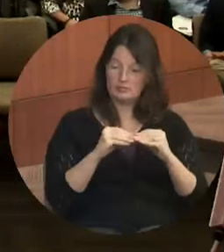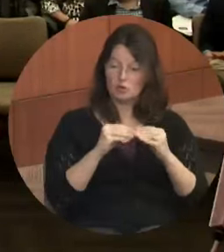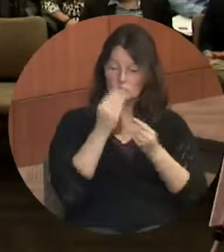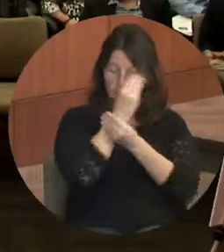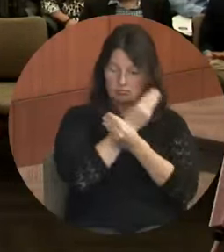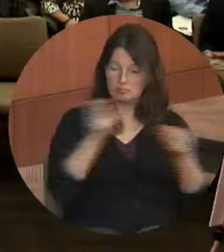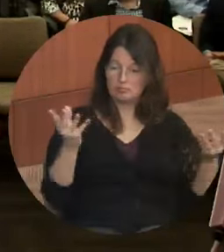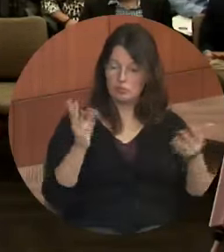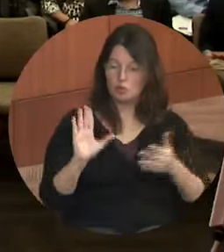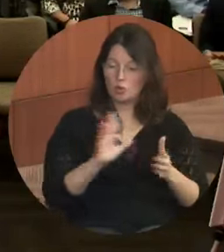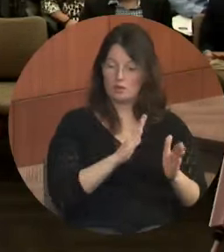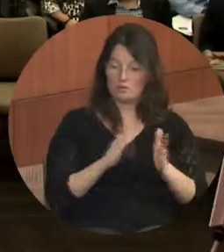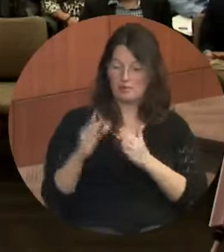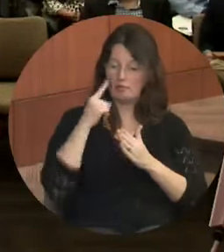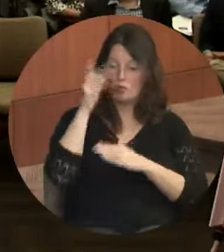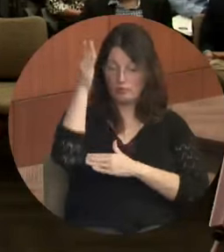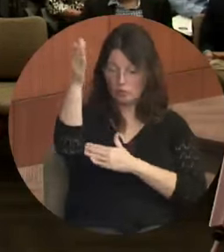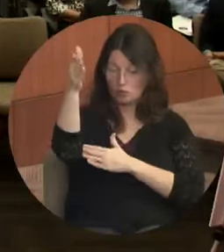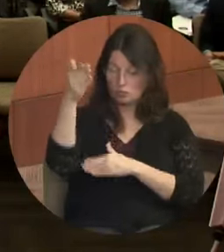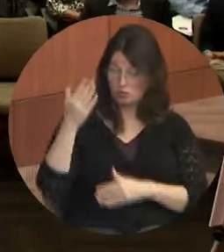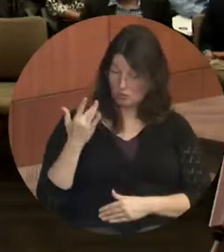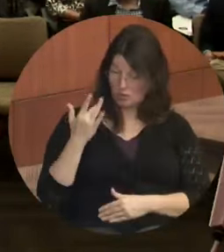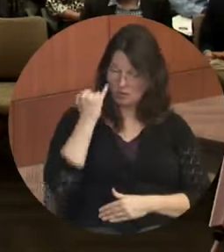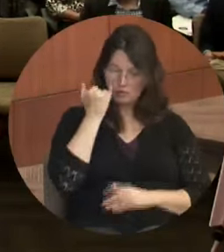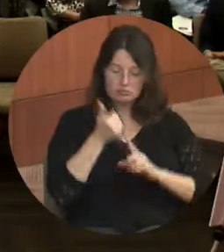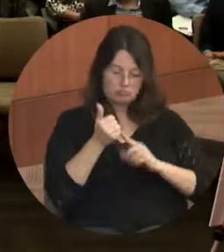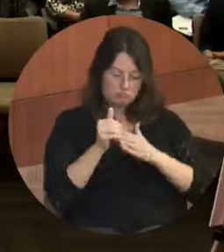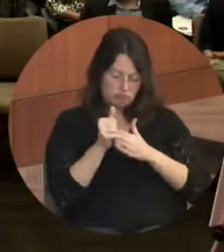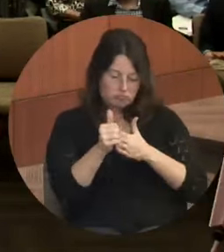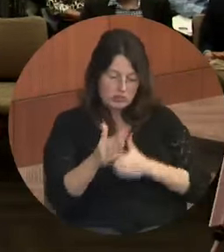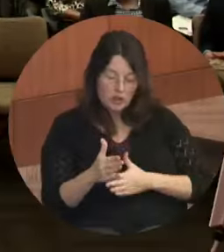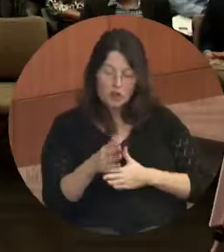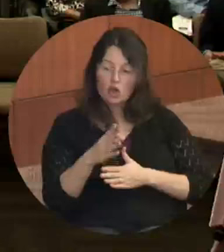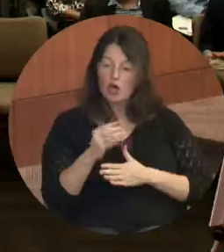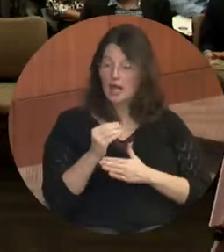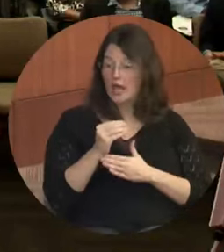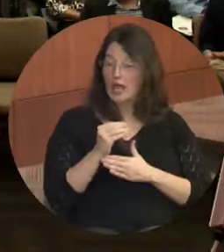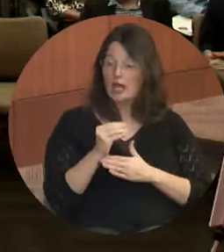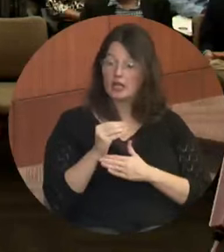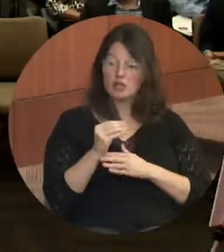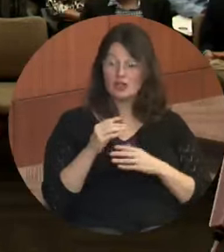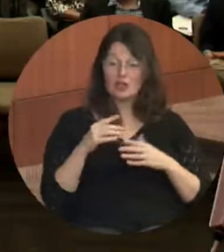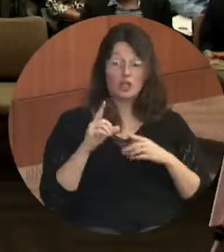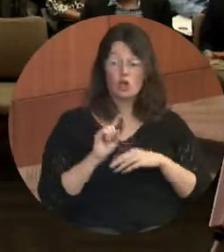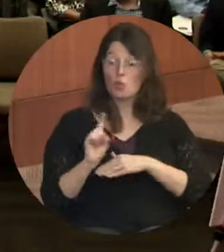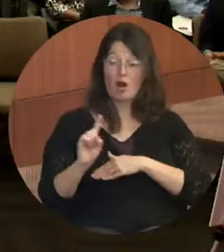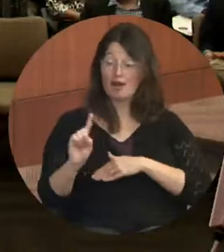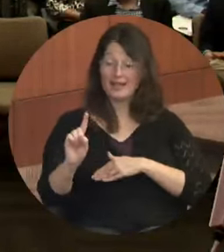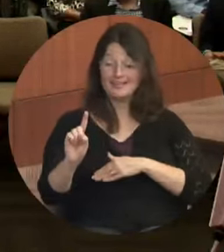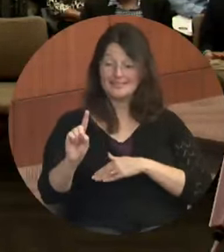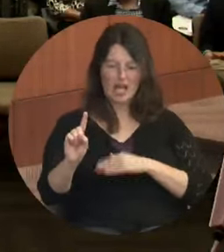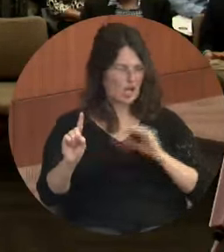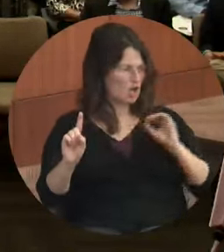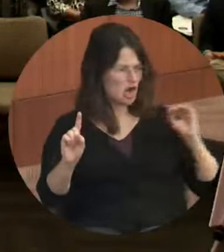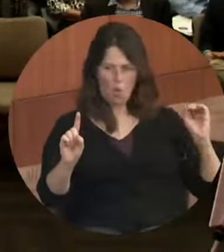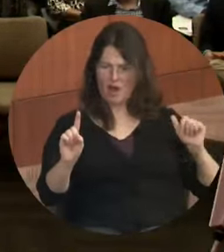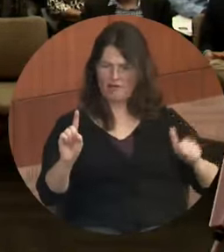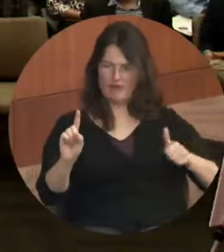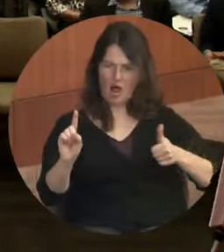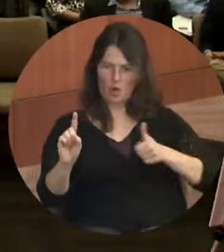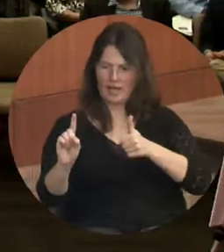plans in the future because you know if you're a leader and you're walking and nobody is behind you, let's thank you for walking, not being here.